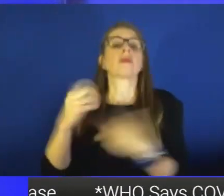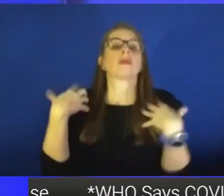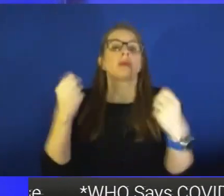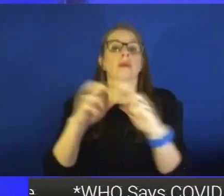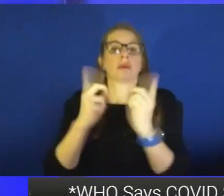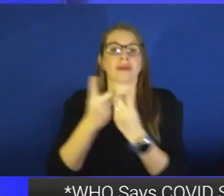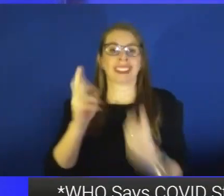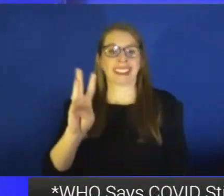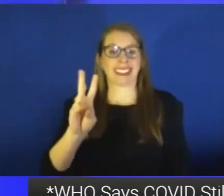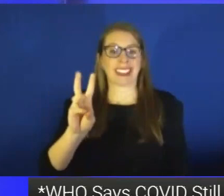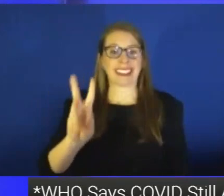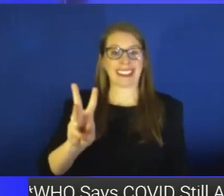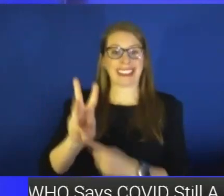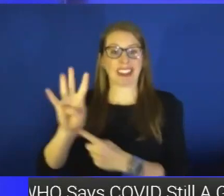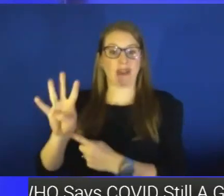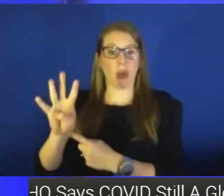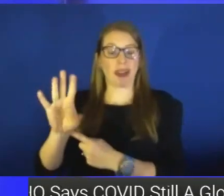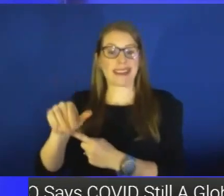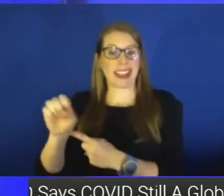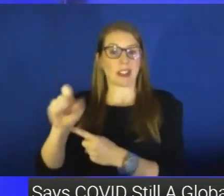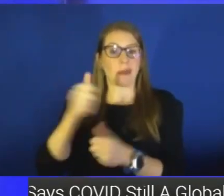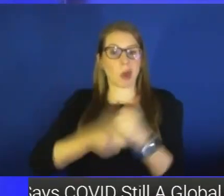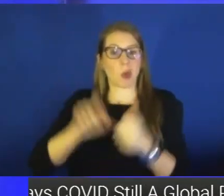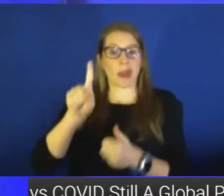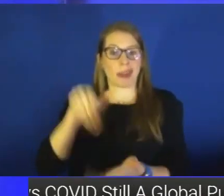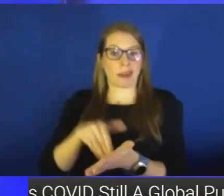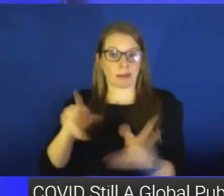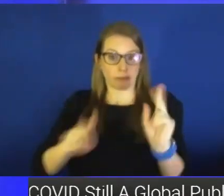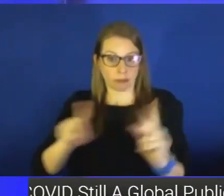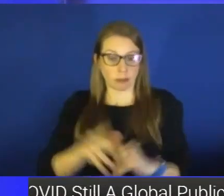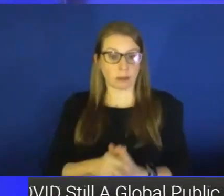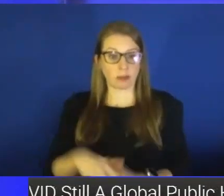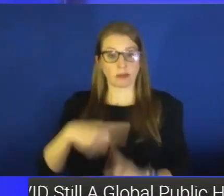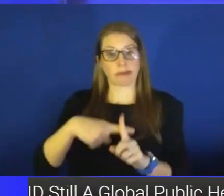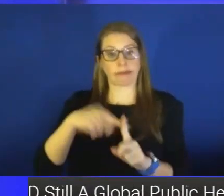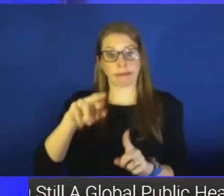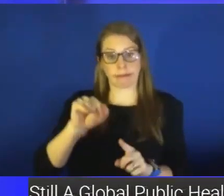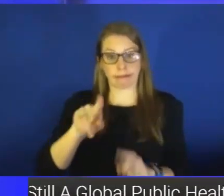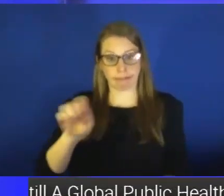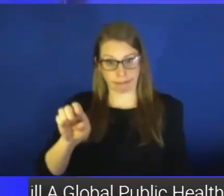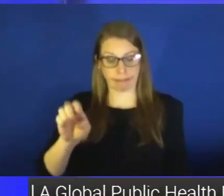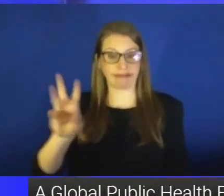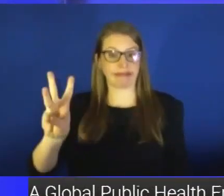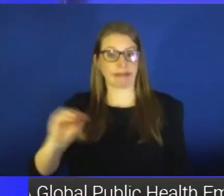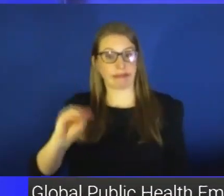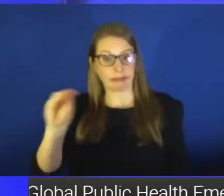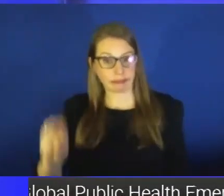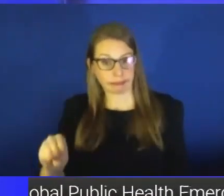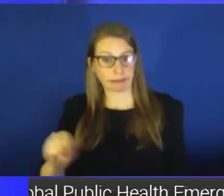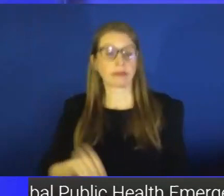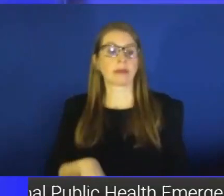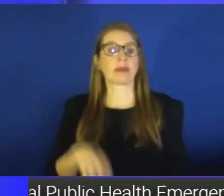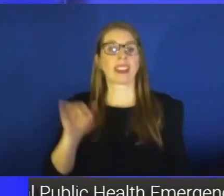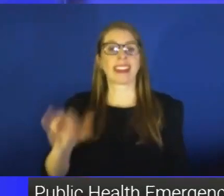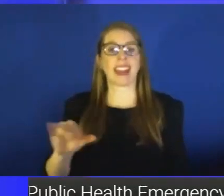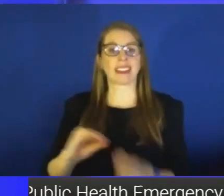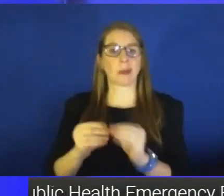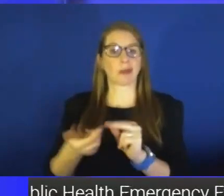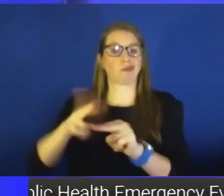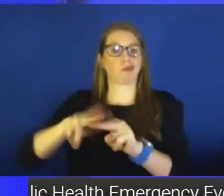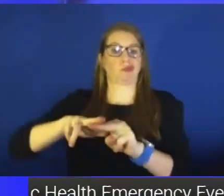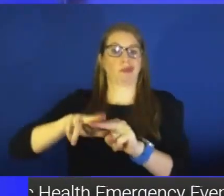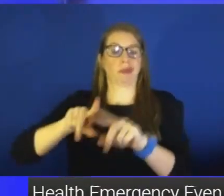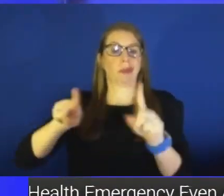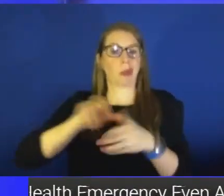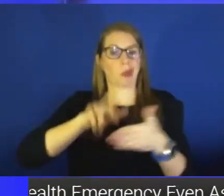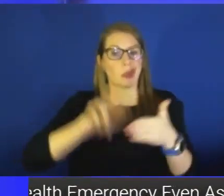BA2 per 1000 people with a positivity rate of 6%. They believe that number is higher, but the results are